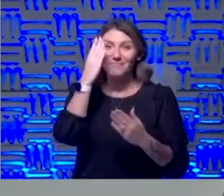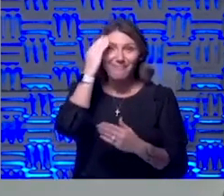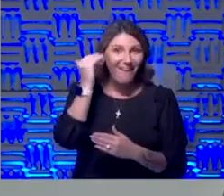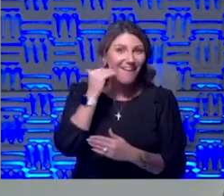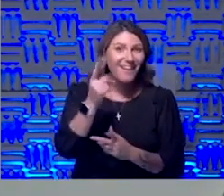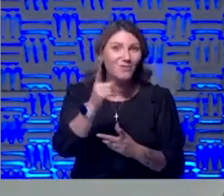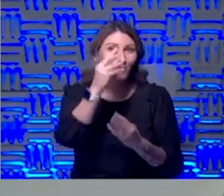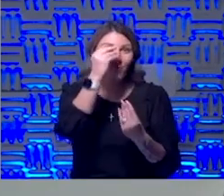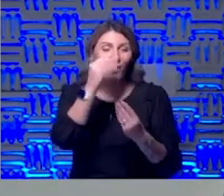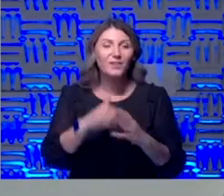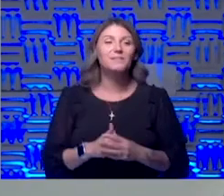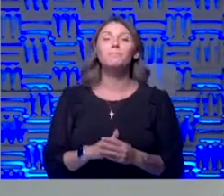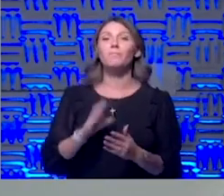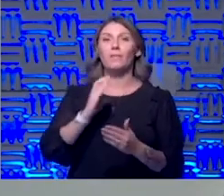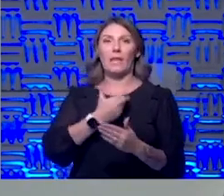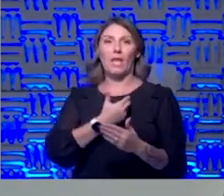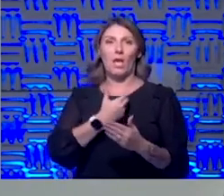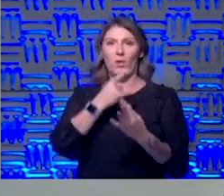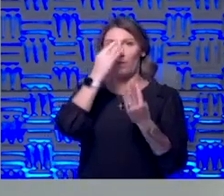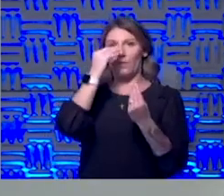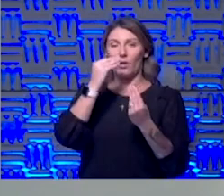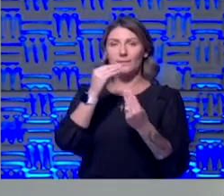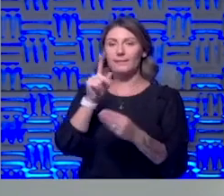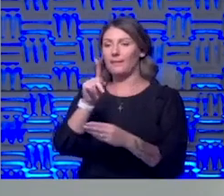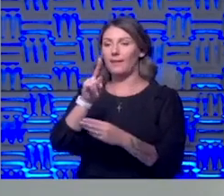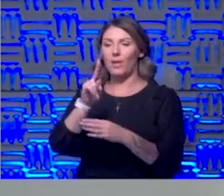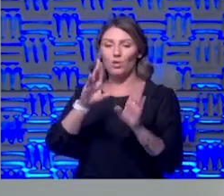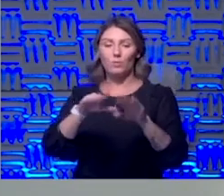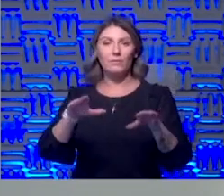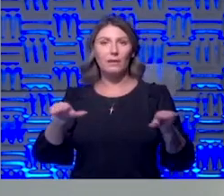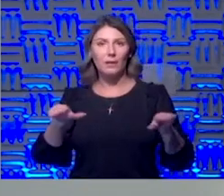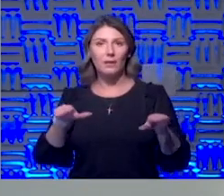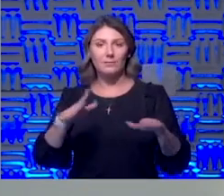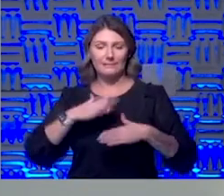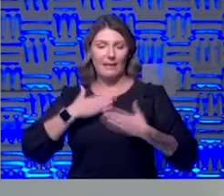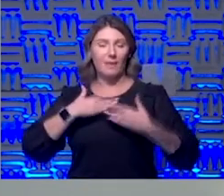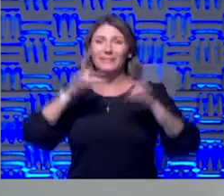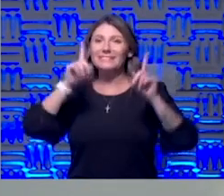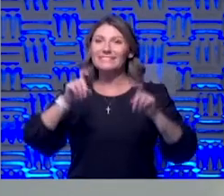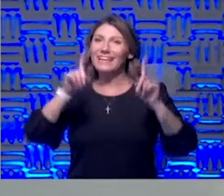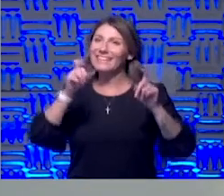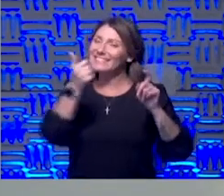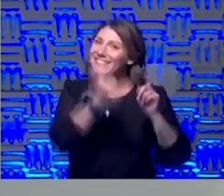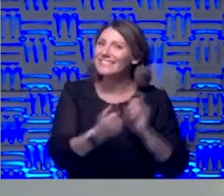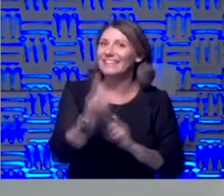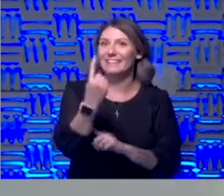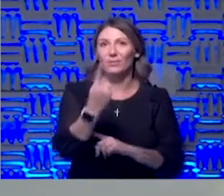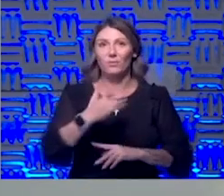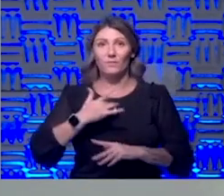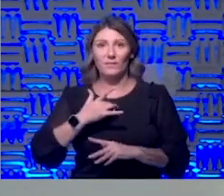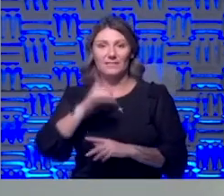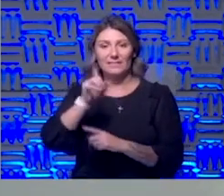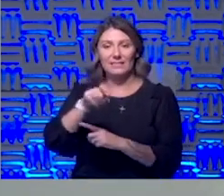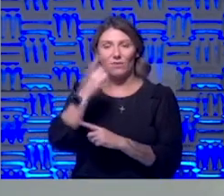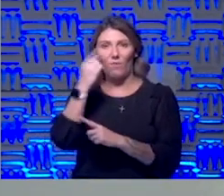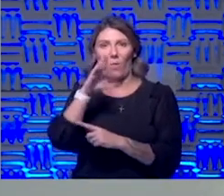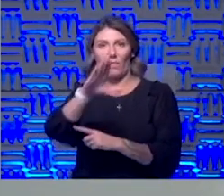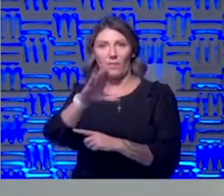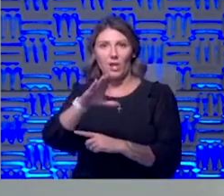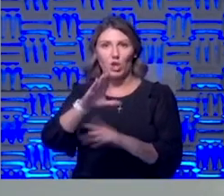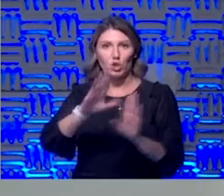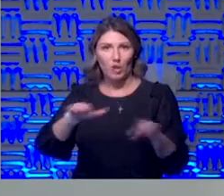so our thoughts ku pediatrics is happy to test anybody who feels that it is needed for their child